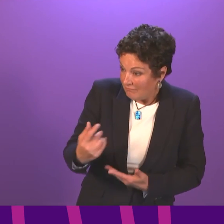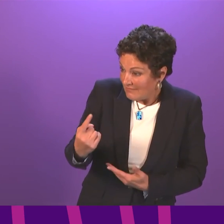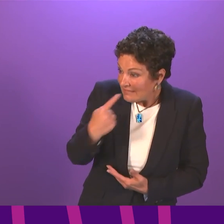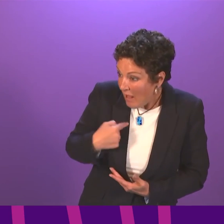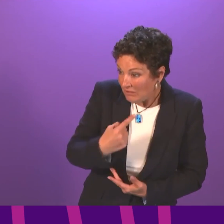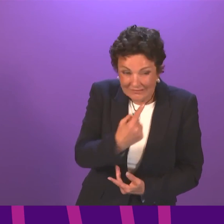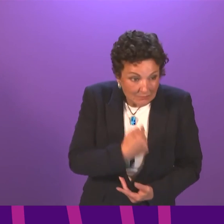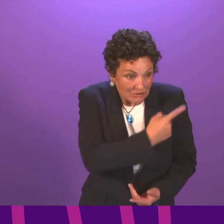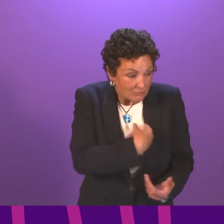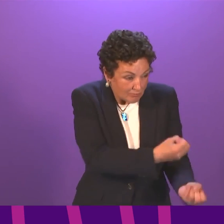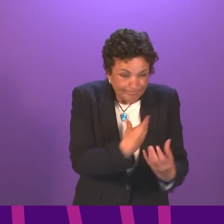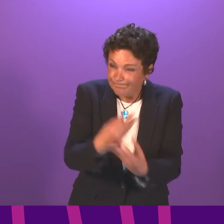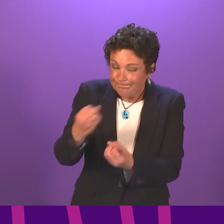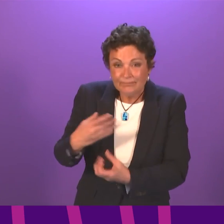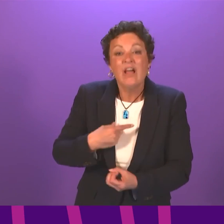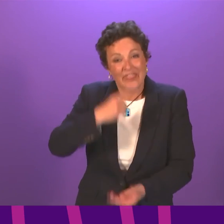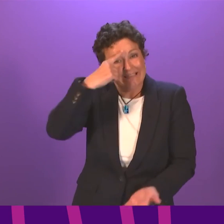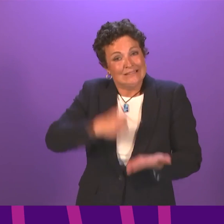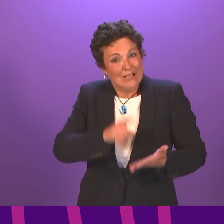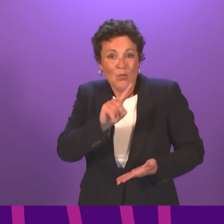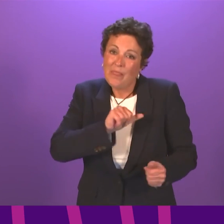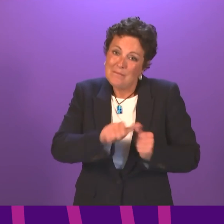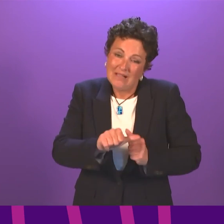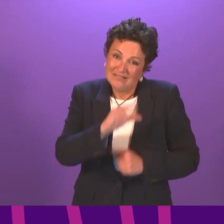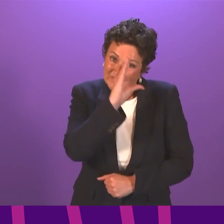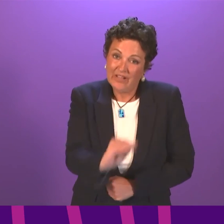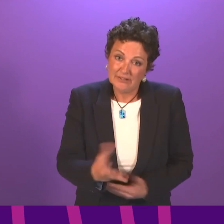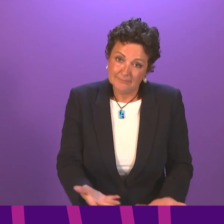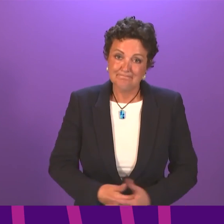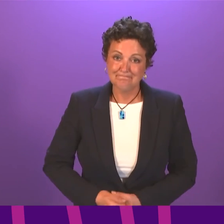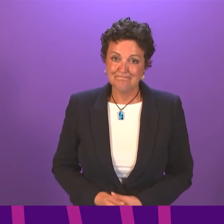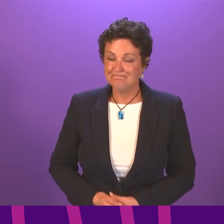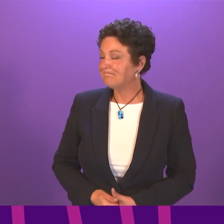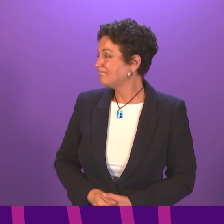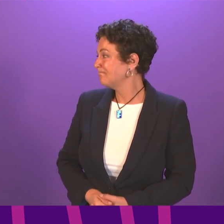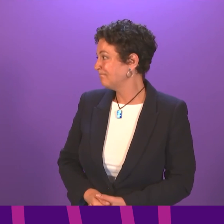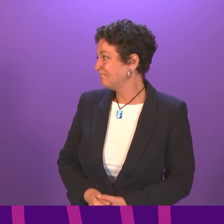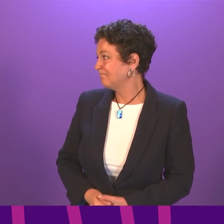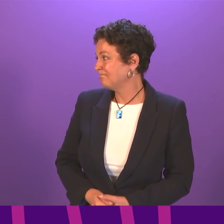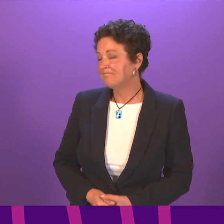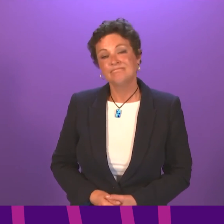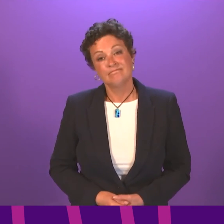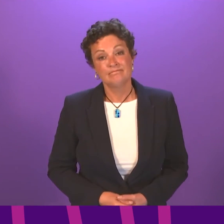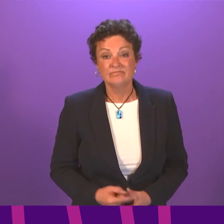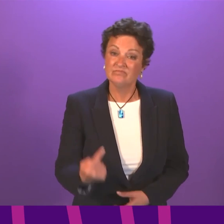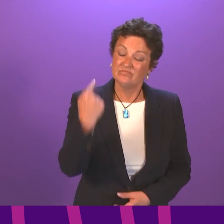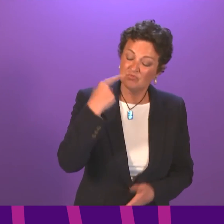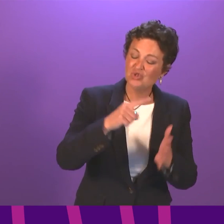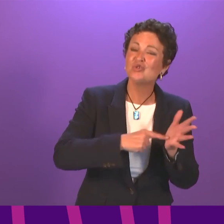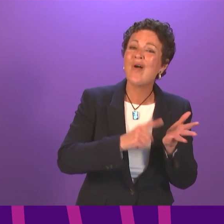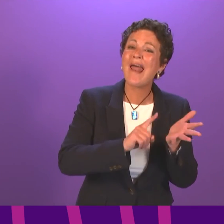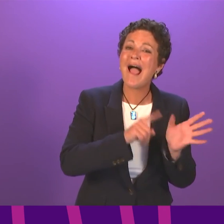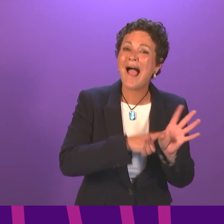best possible judgement overall. Jackie Bailey to be followed by Bob Dorough. In July, October and in December